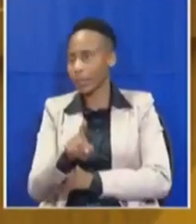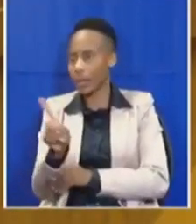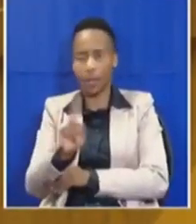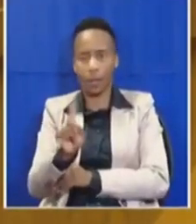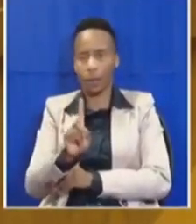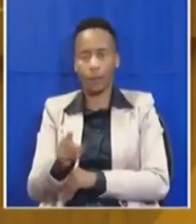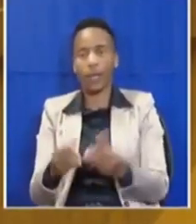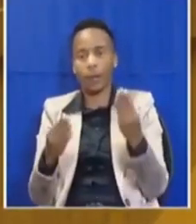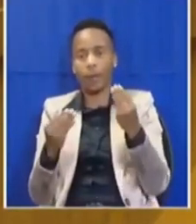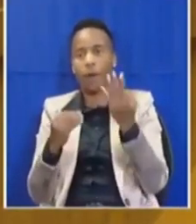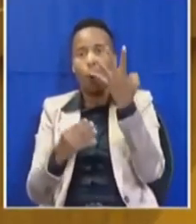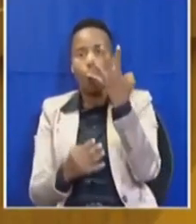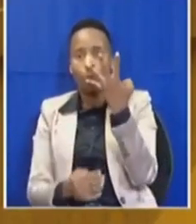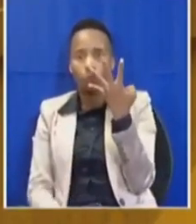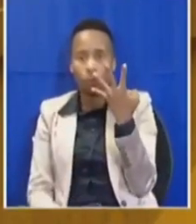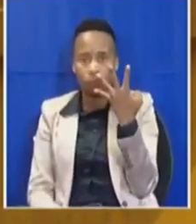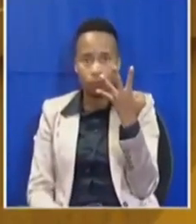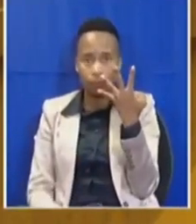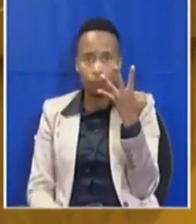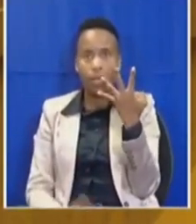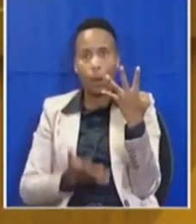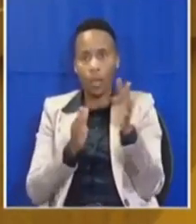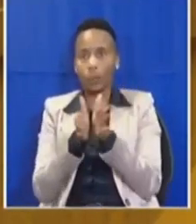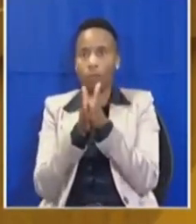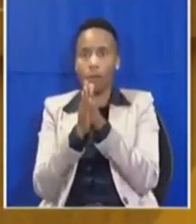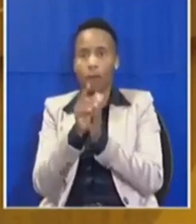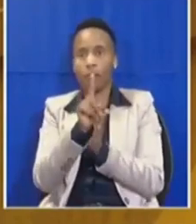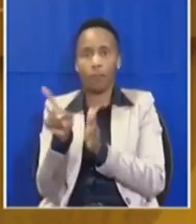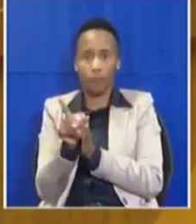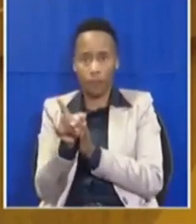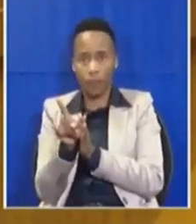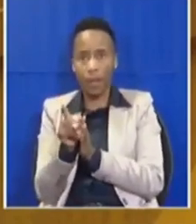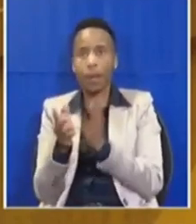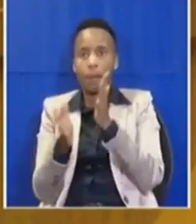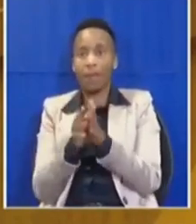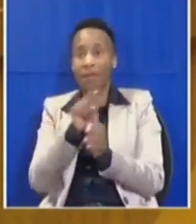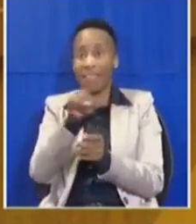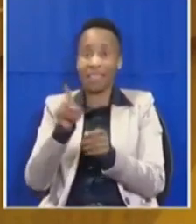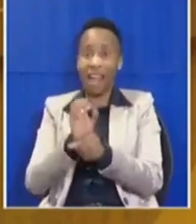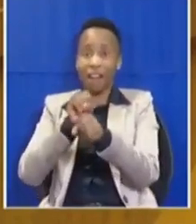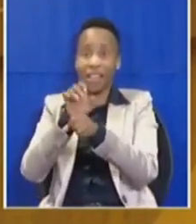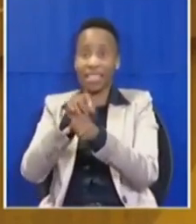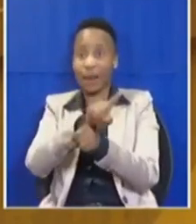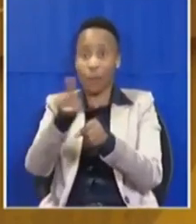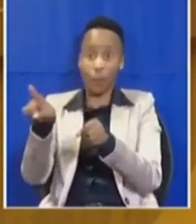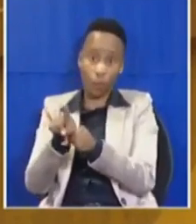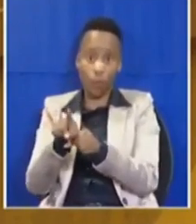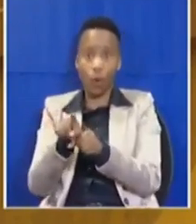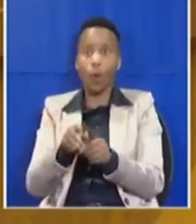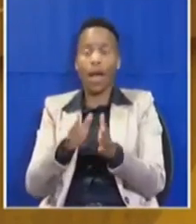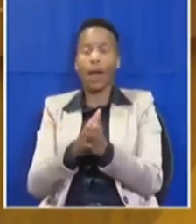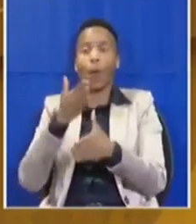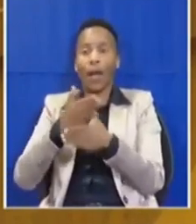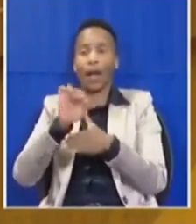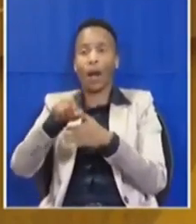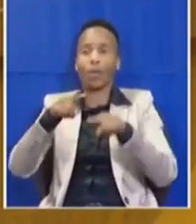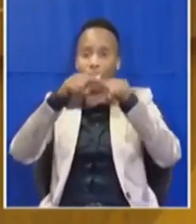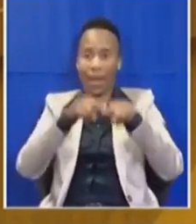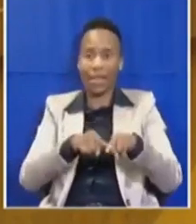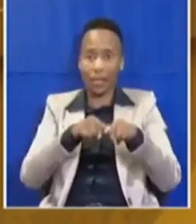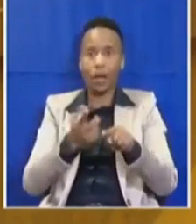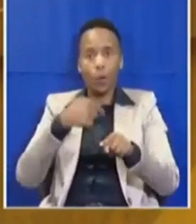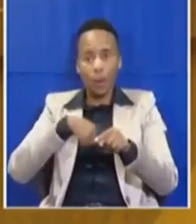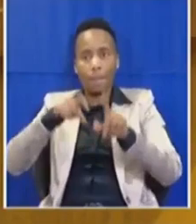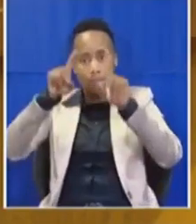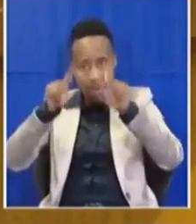Number four, and I want to urge you, this might affect some of you whose jobs are dependent on it. We must, as a